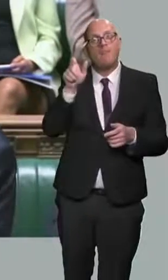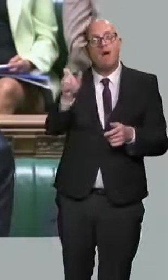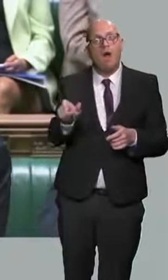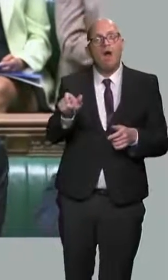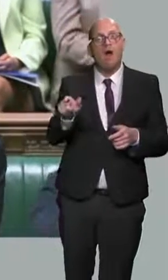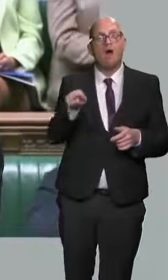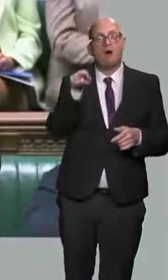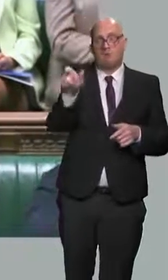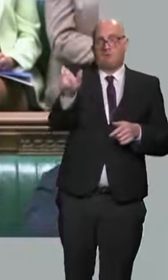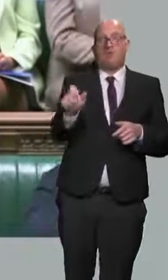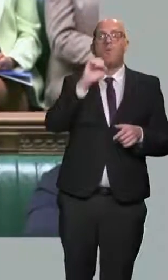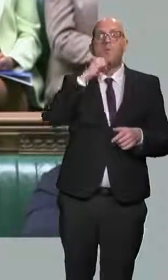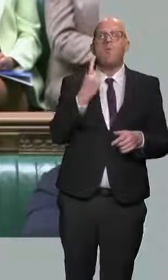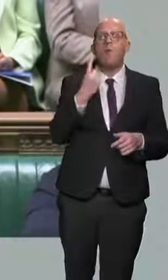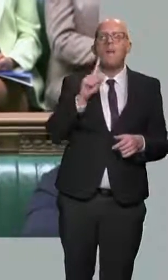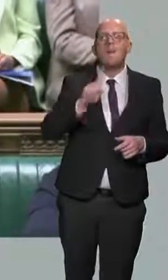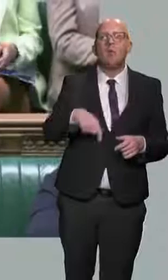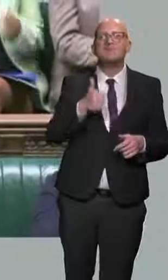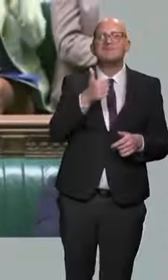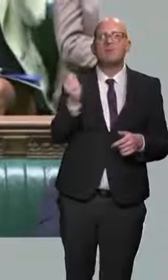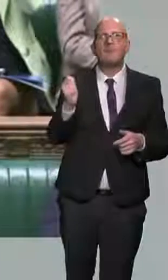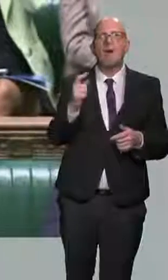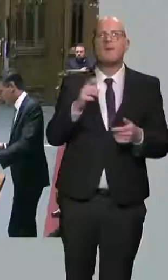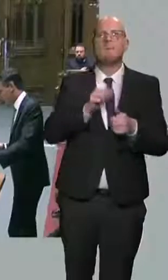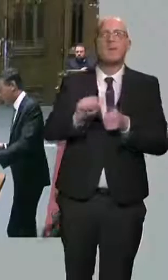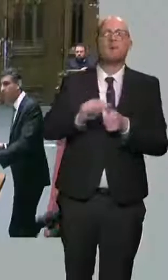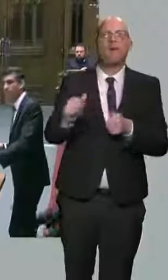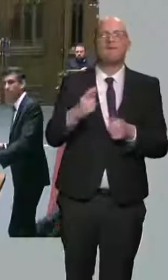£1,600 better off.